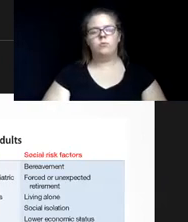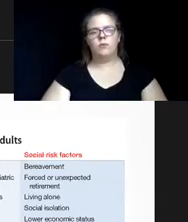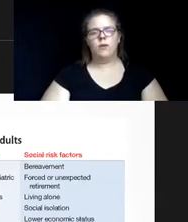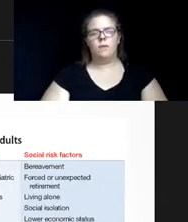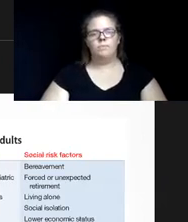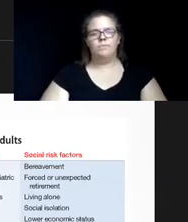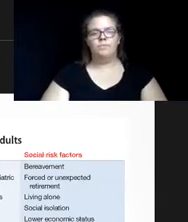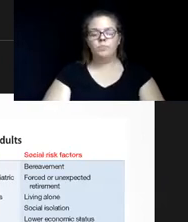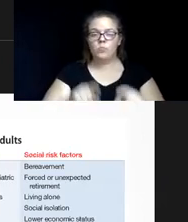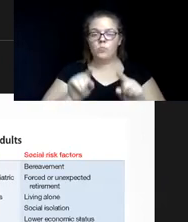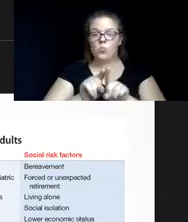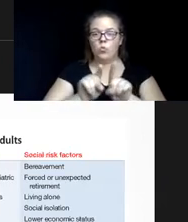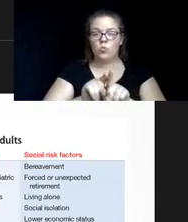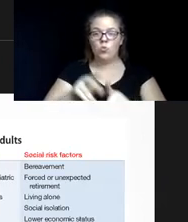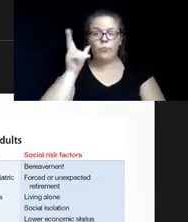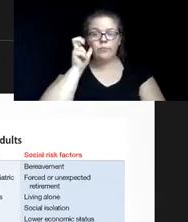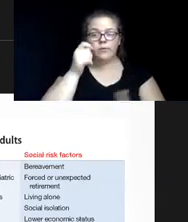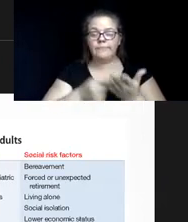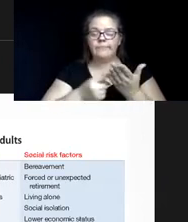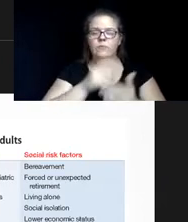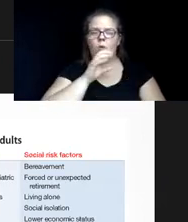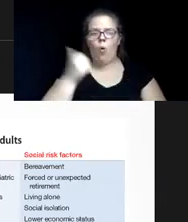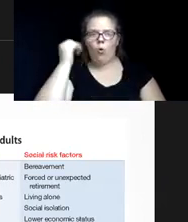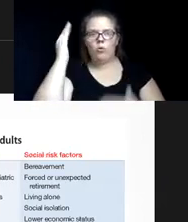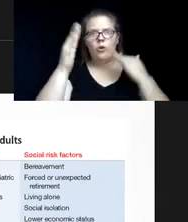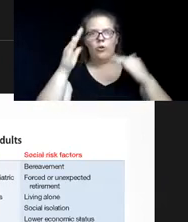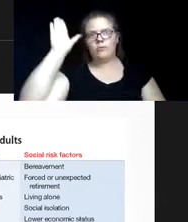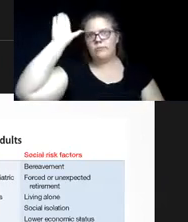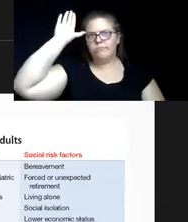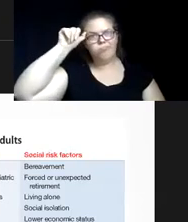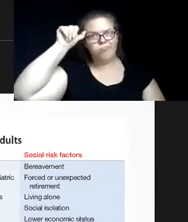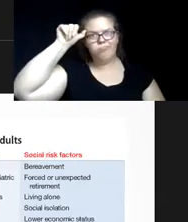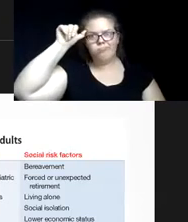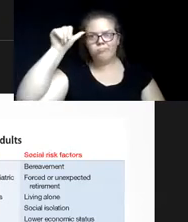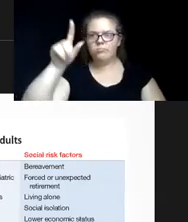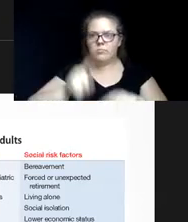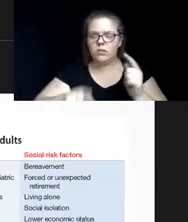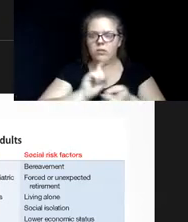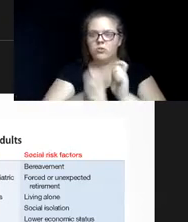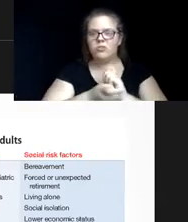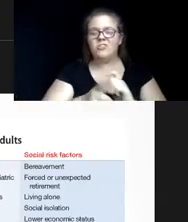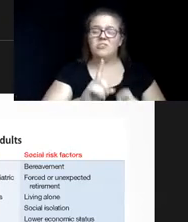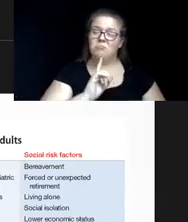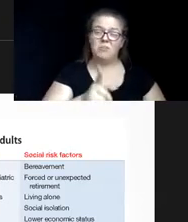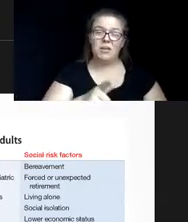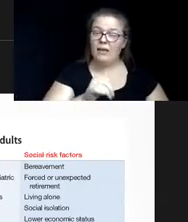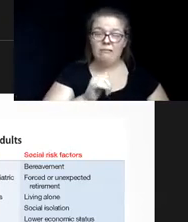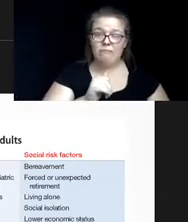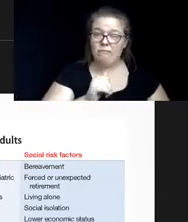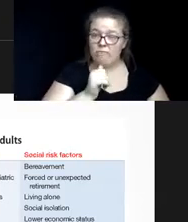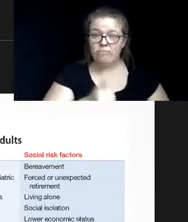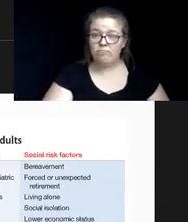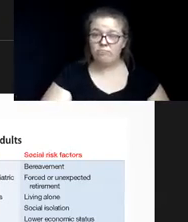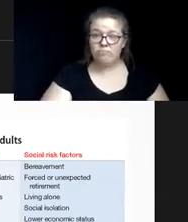We also hear sometimes that the older adults are set in their ways and they can't change. And that couldn't be farther from the truth. My